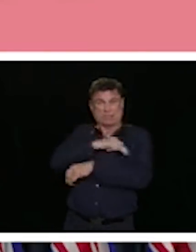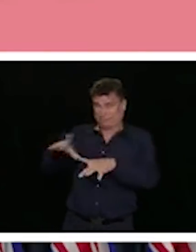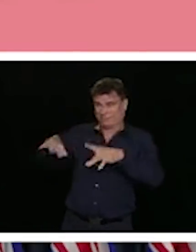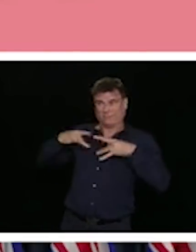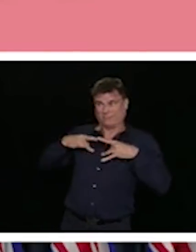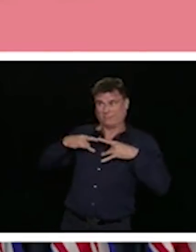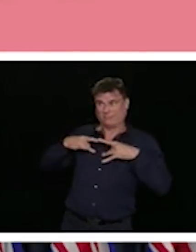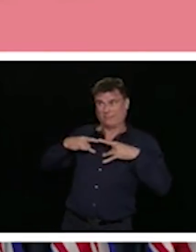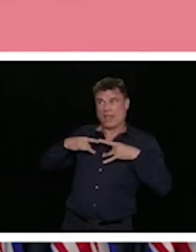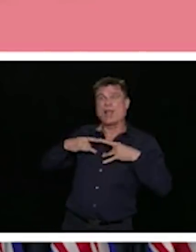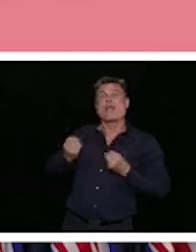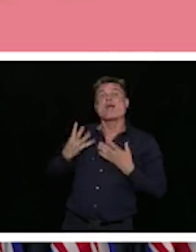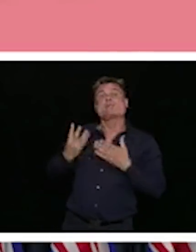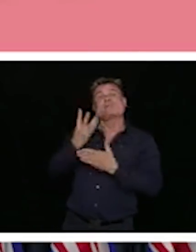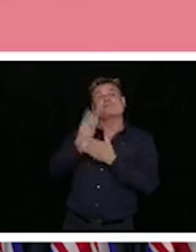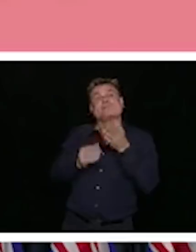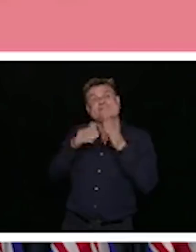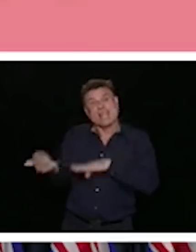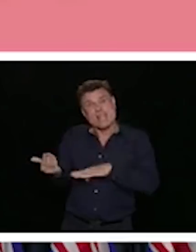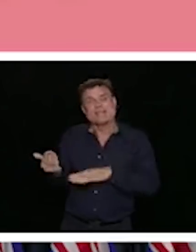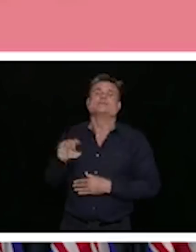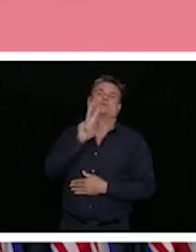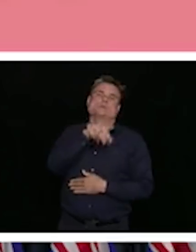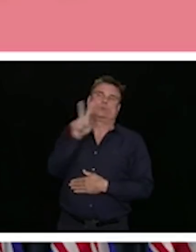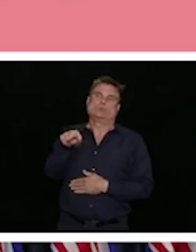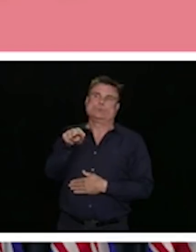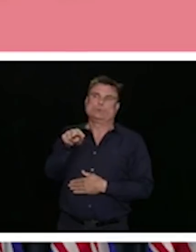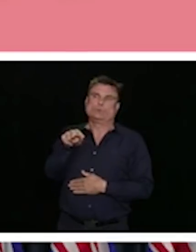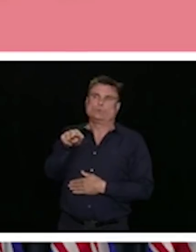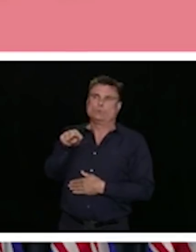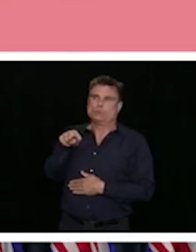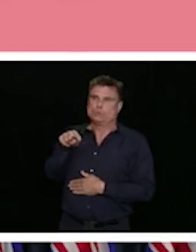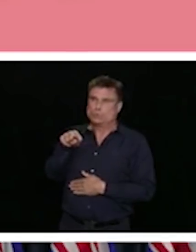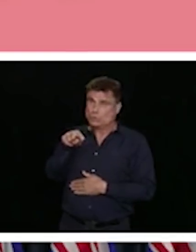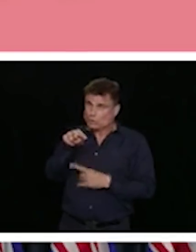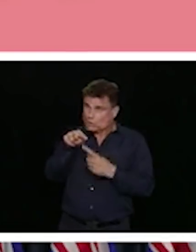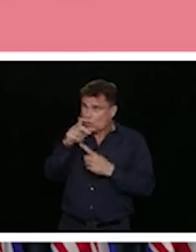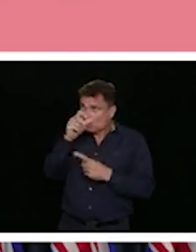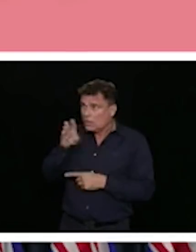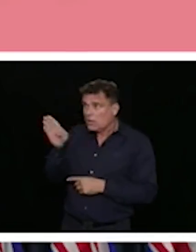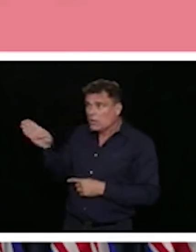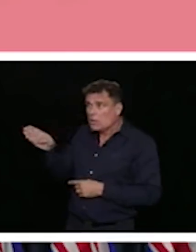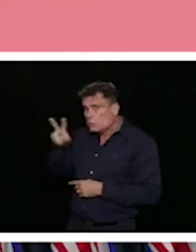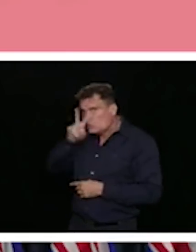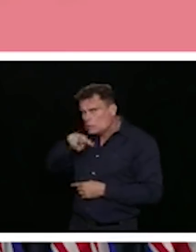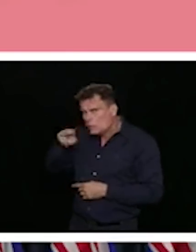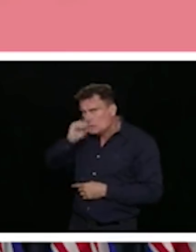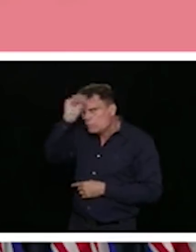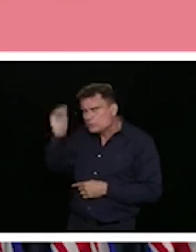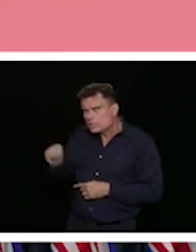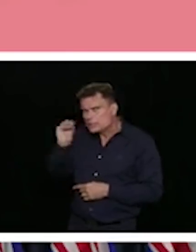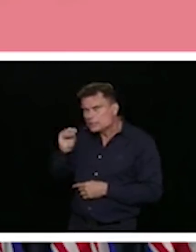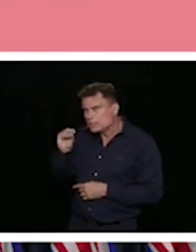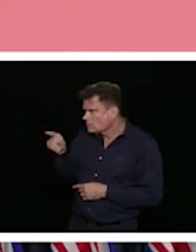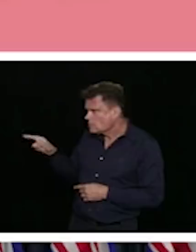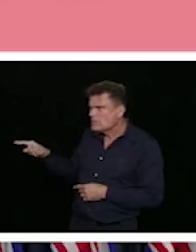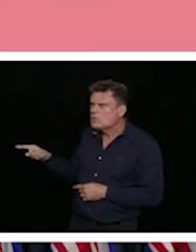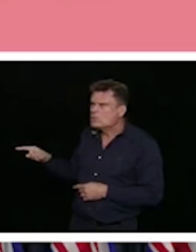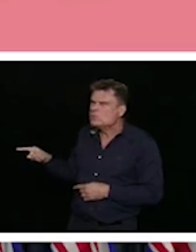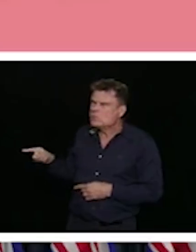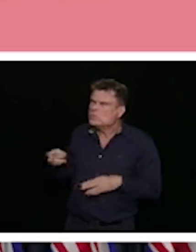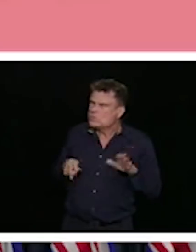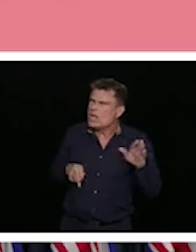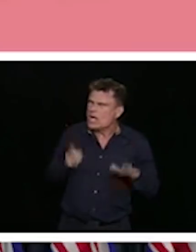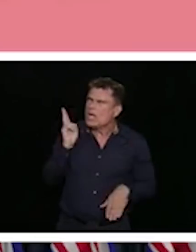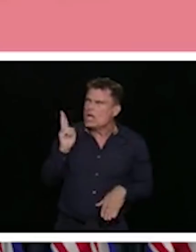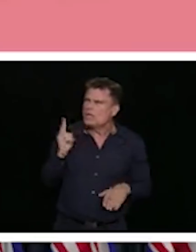situation because we know that people in hospitals, particularly in ICU, are people who have other underlying illnesses